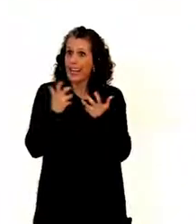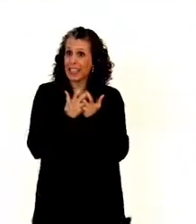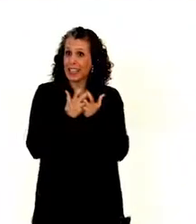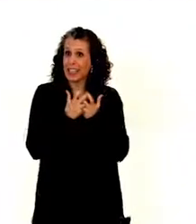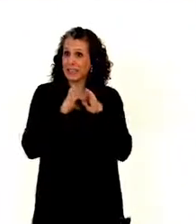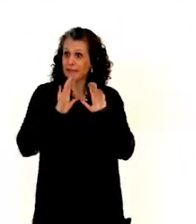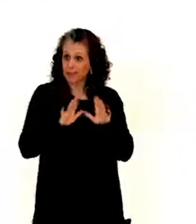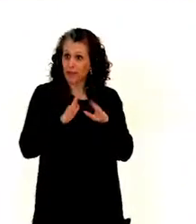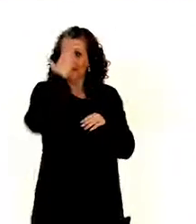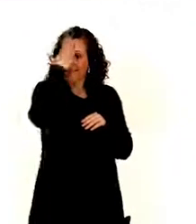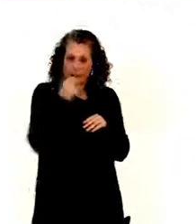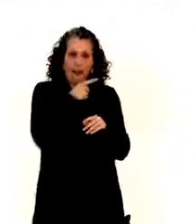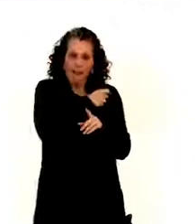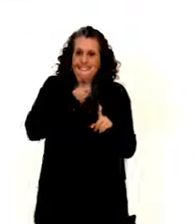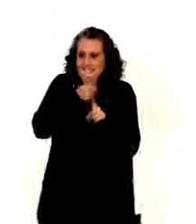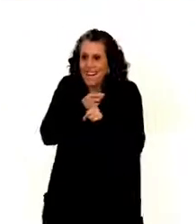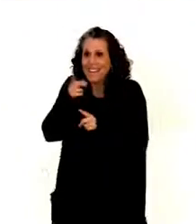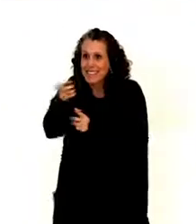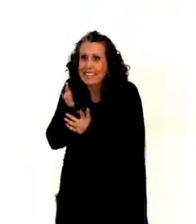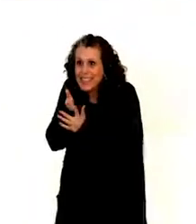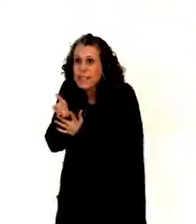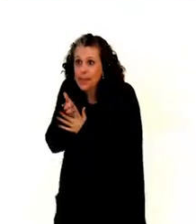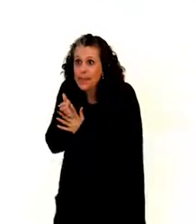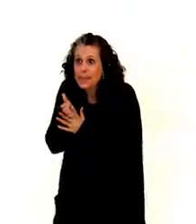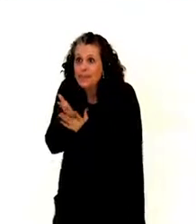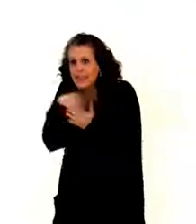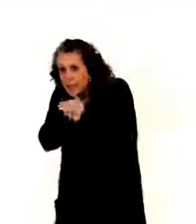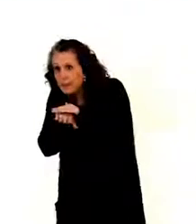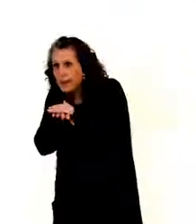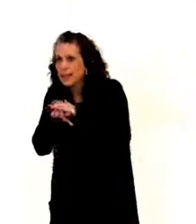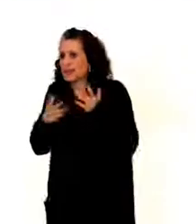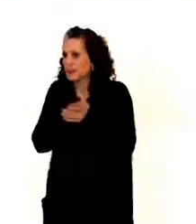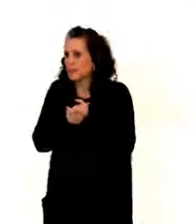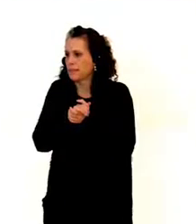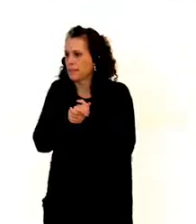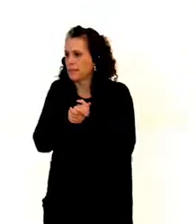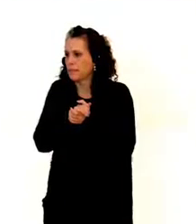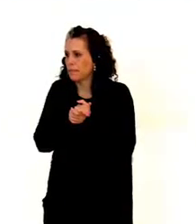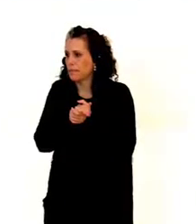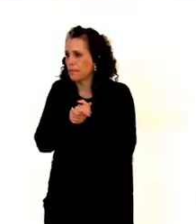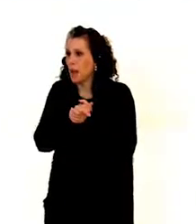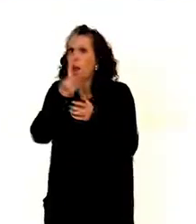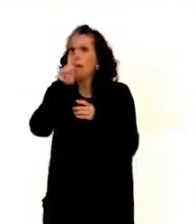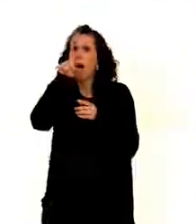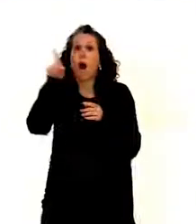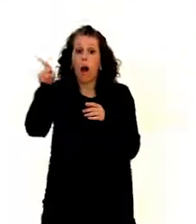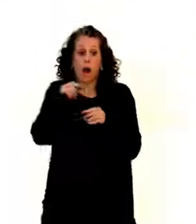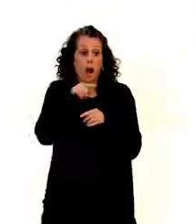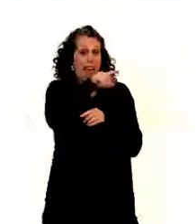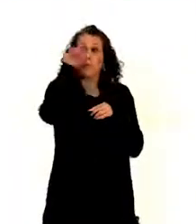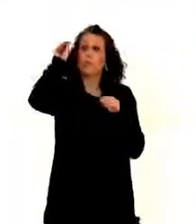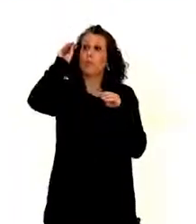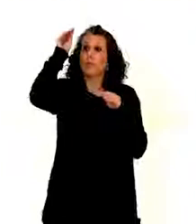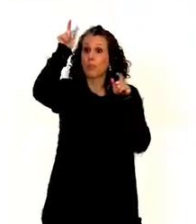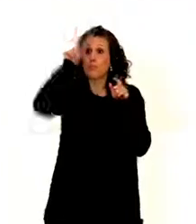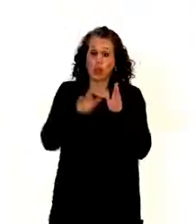It affects accessibility, but accessibility in a systemic way for that one would be that the textbook of that professor